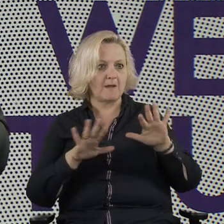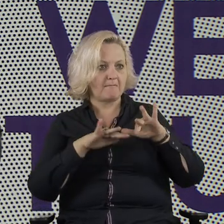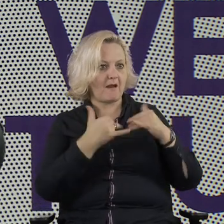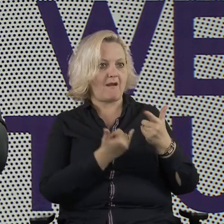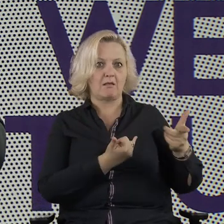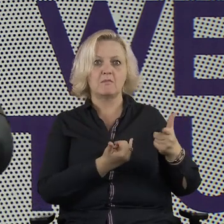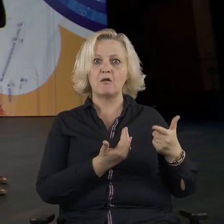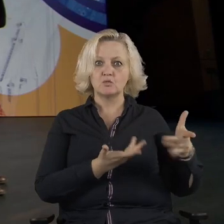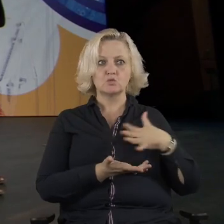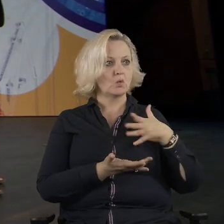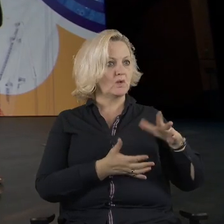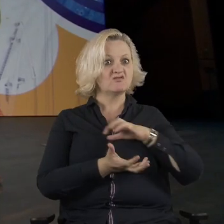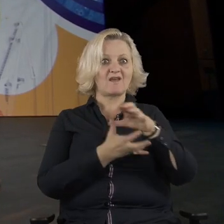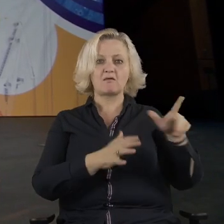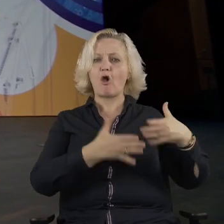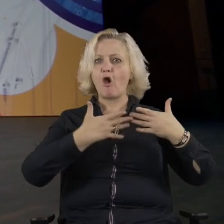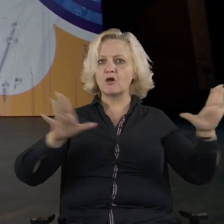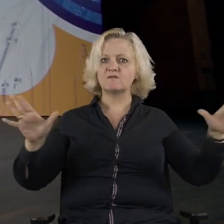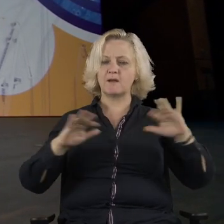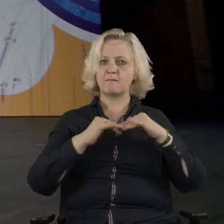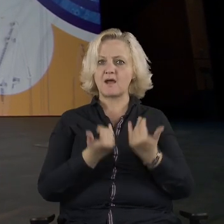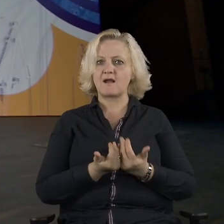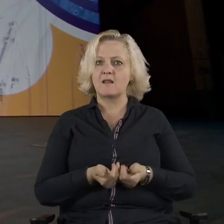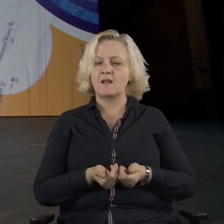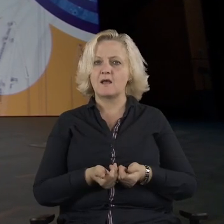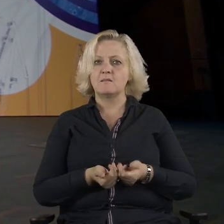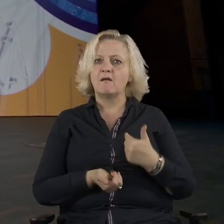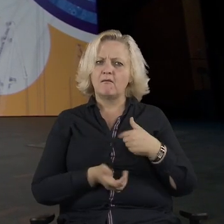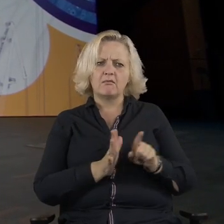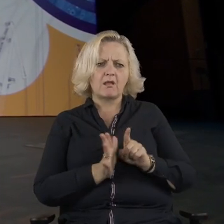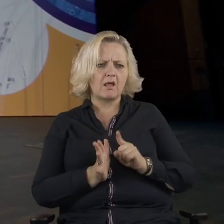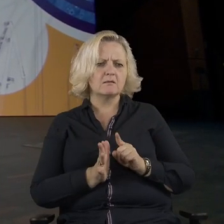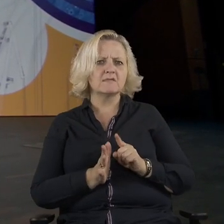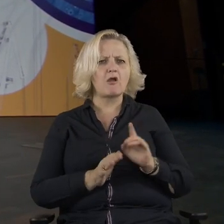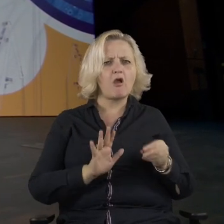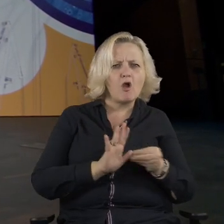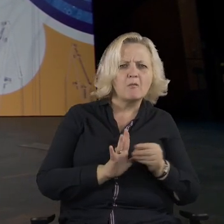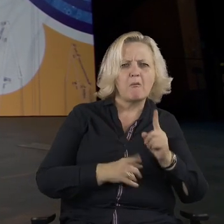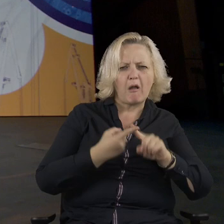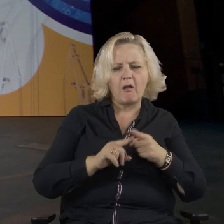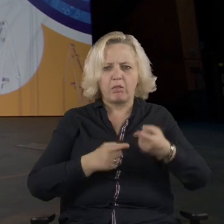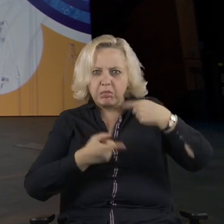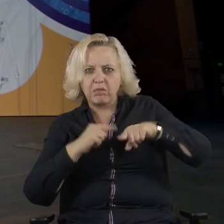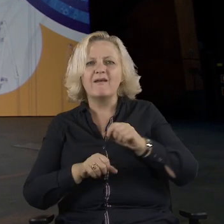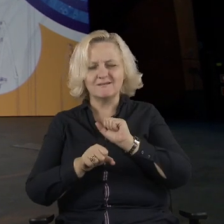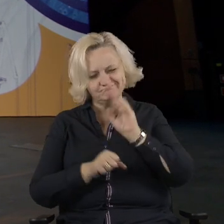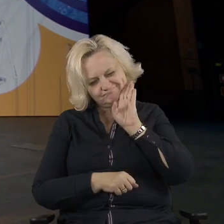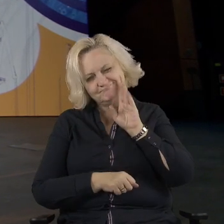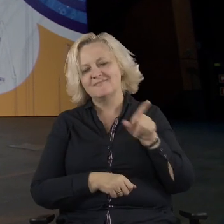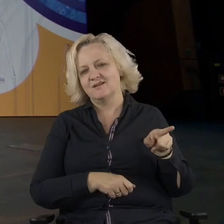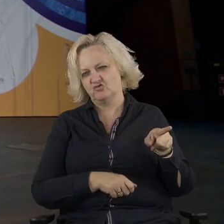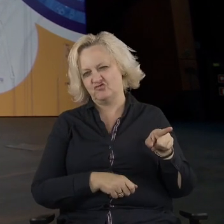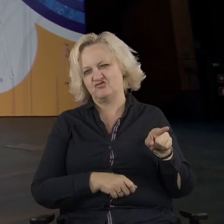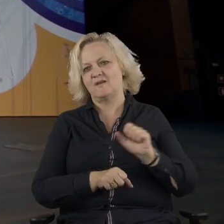To me, it's clear that political corruption is still there and there's plenty of space for backroom deals. But I wanted to share with you this story